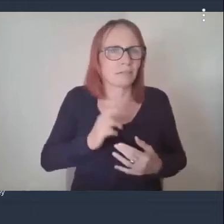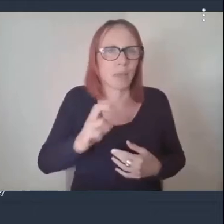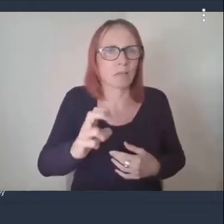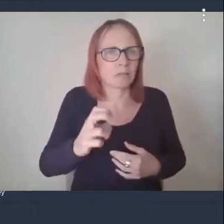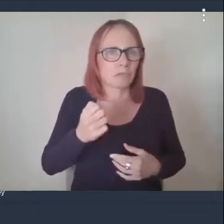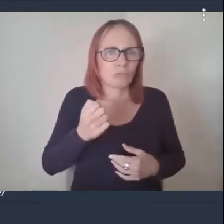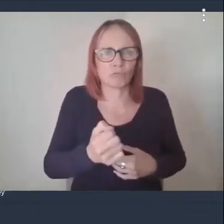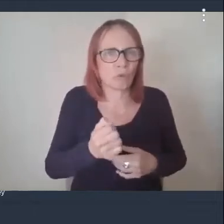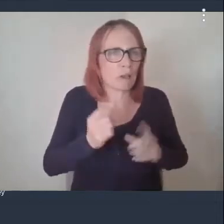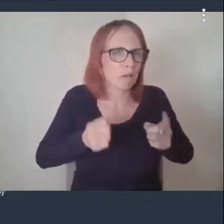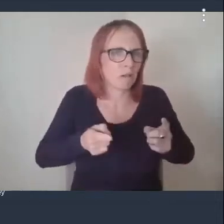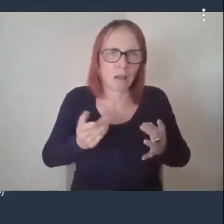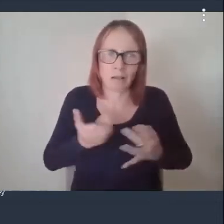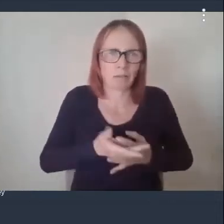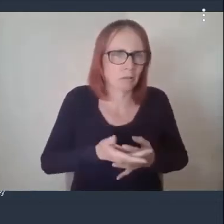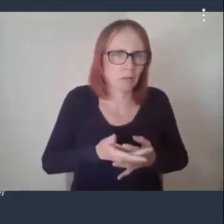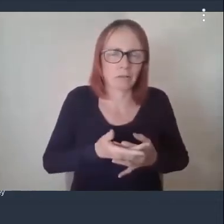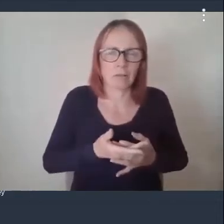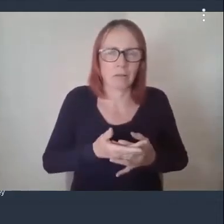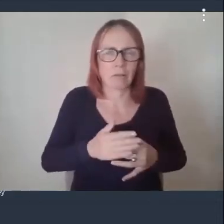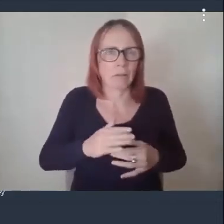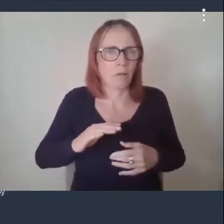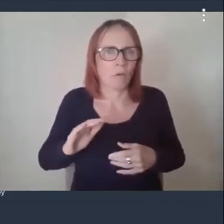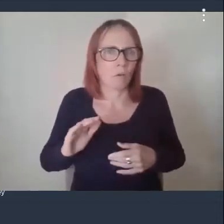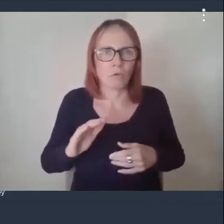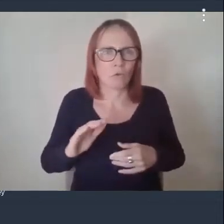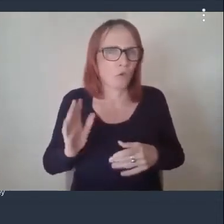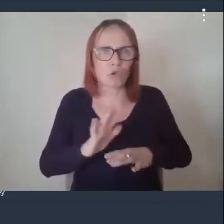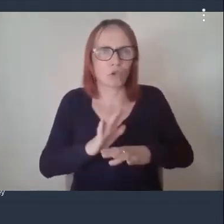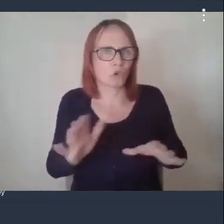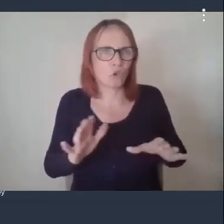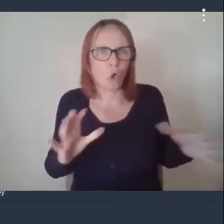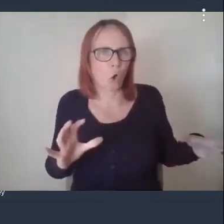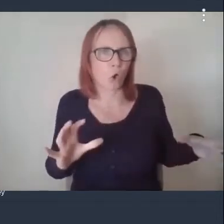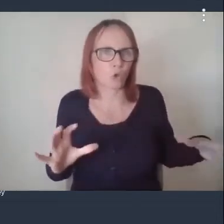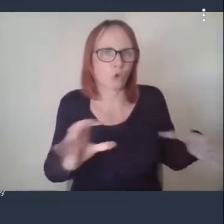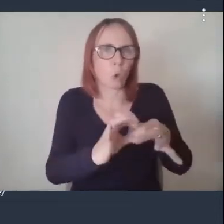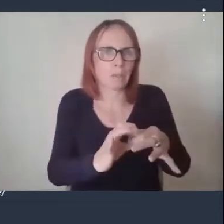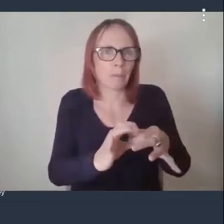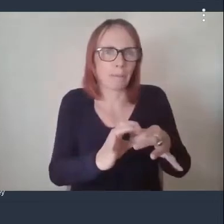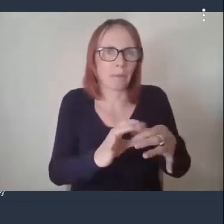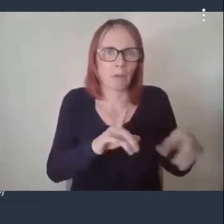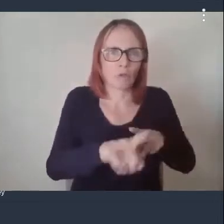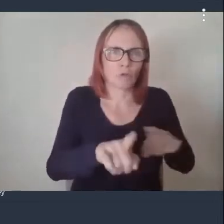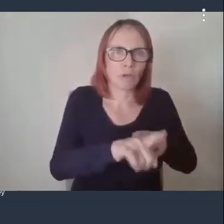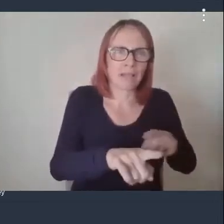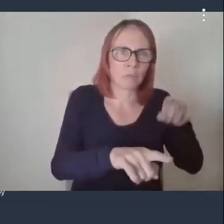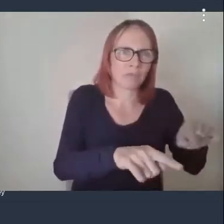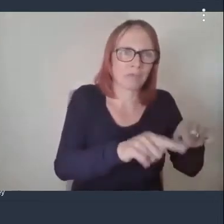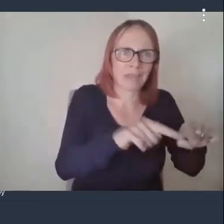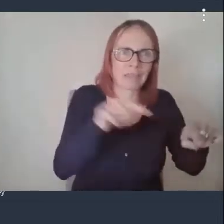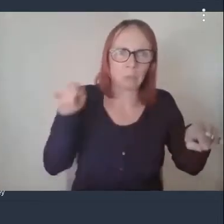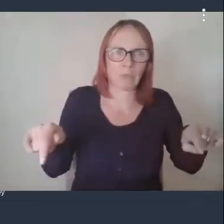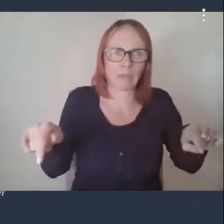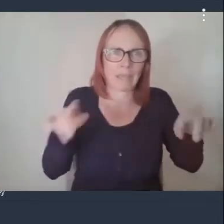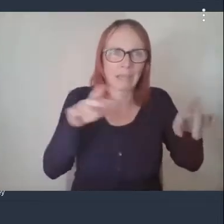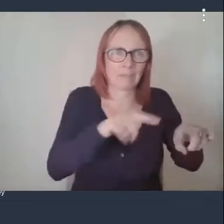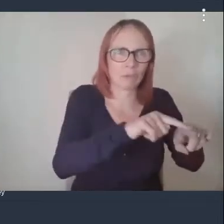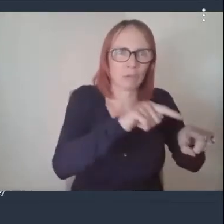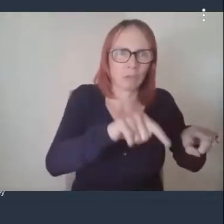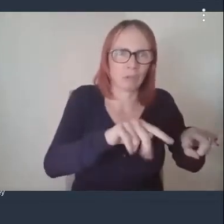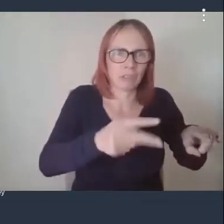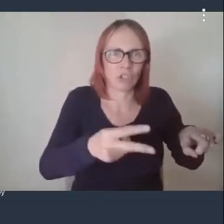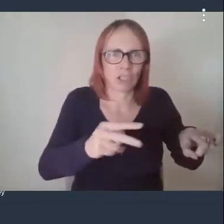um not all lines kind of join up or make sense for when you're trying to get to work or get out of work so a of people lose money